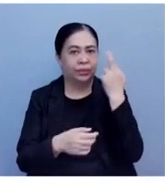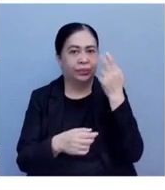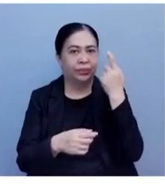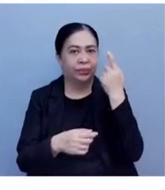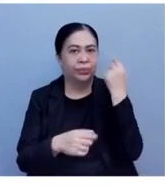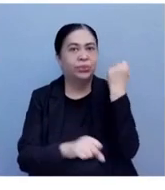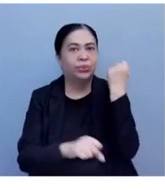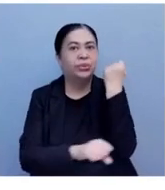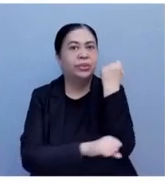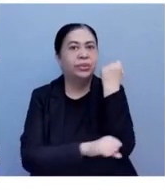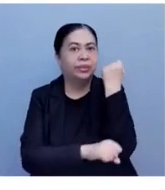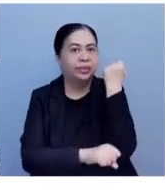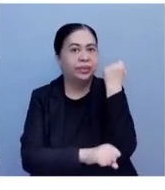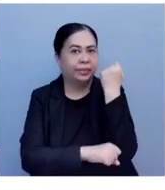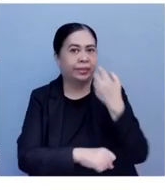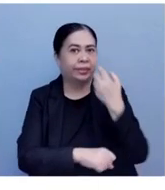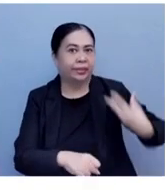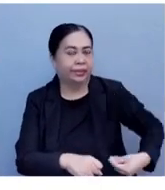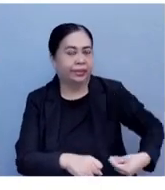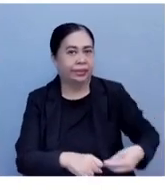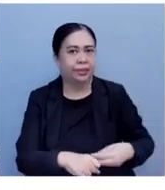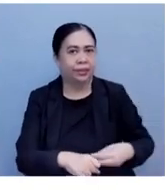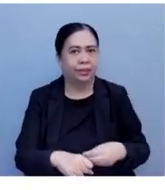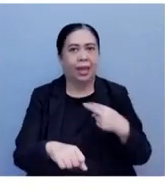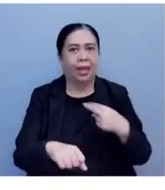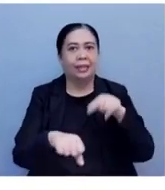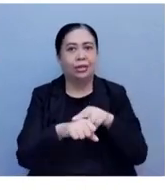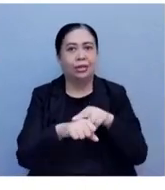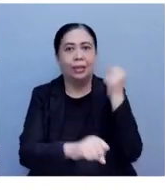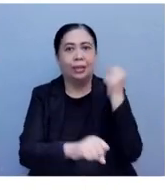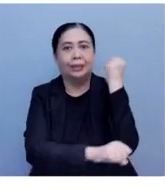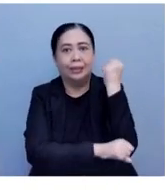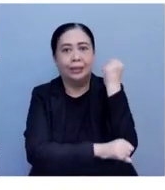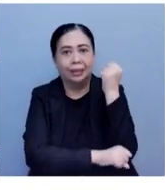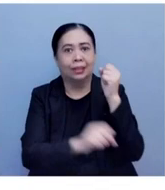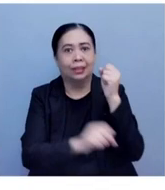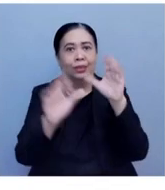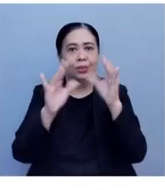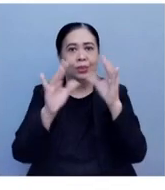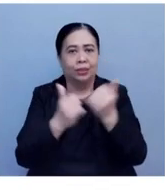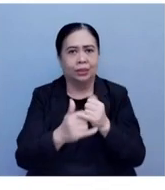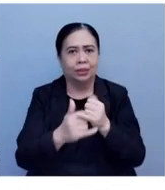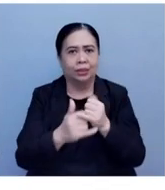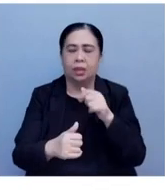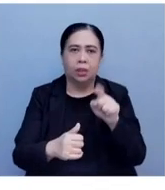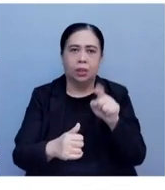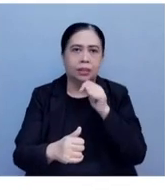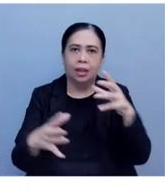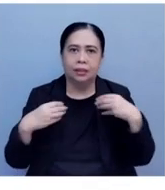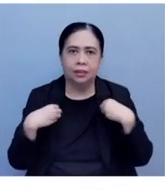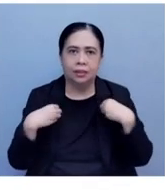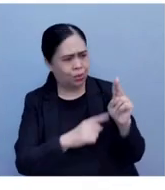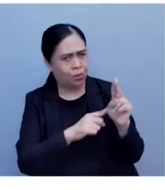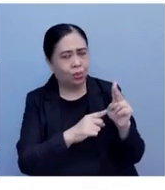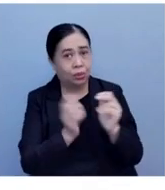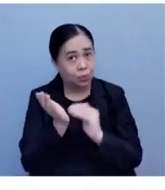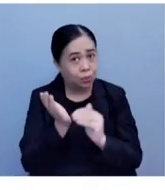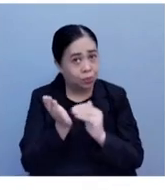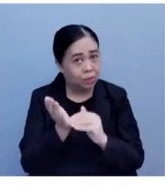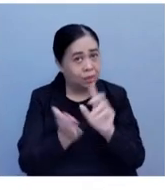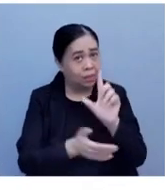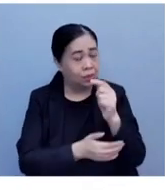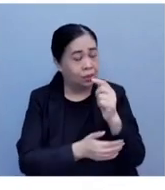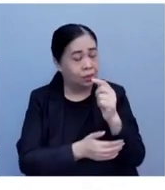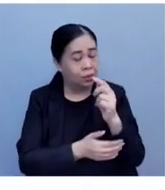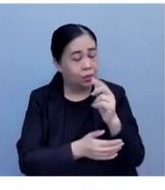It is the National Steel Corporation. But what is unacceptable is that local governments, and pardon me, local governments are